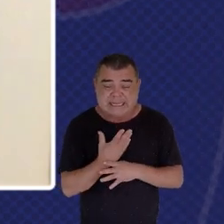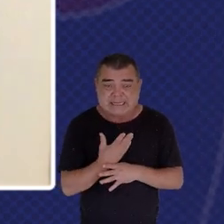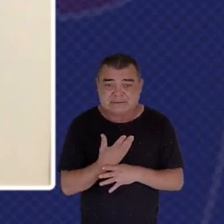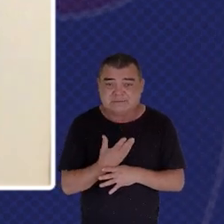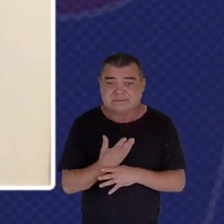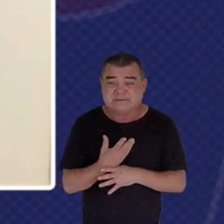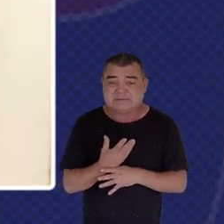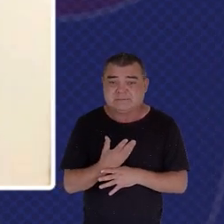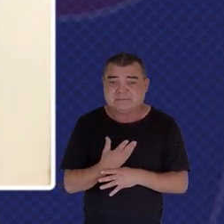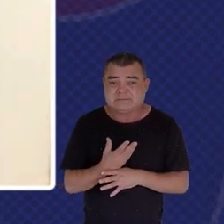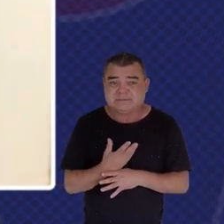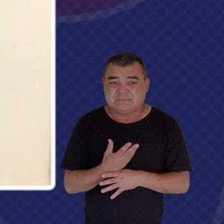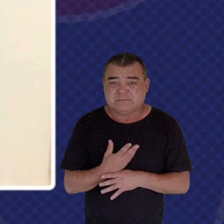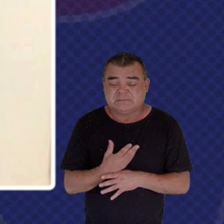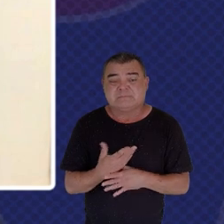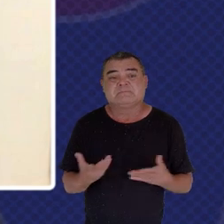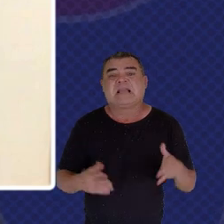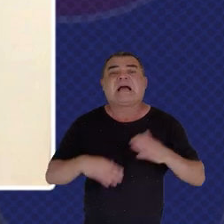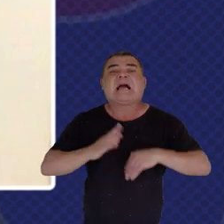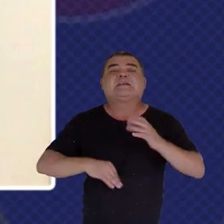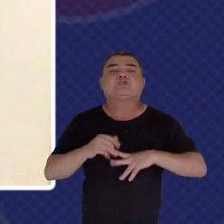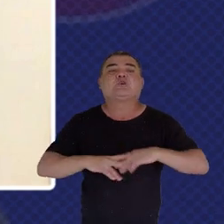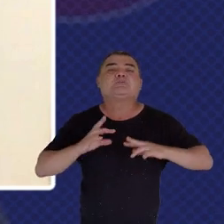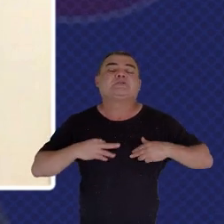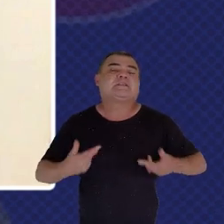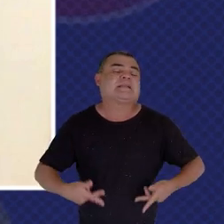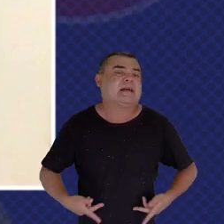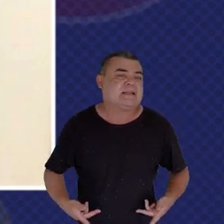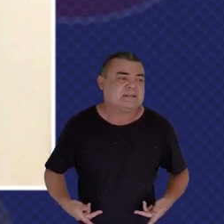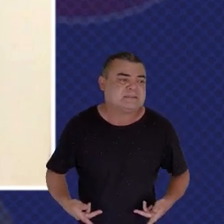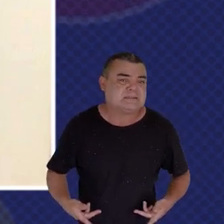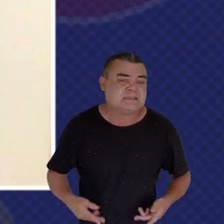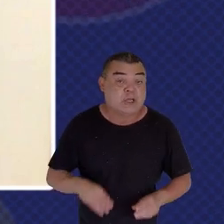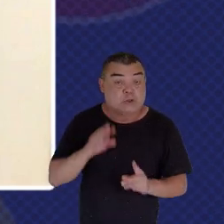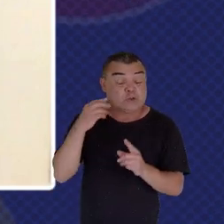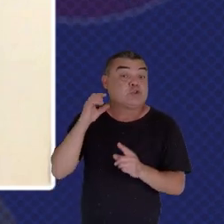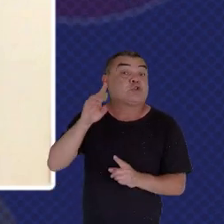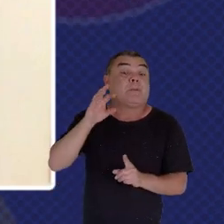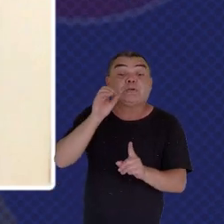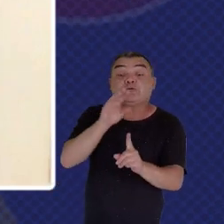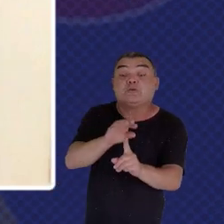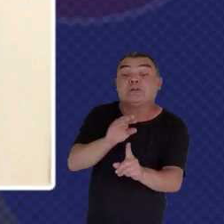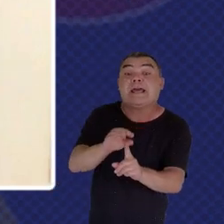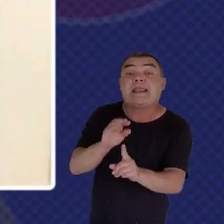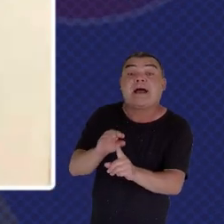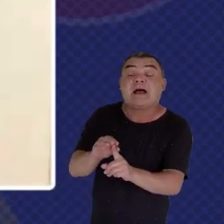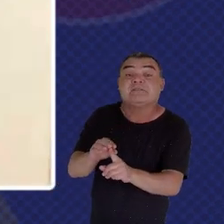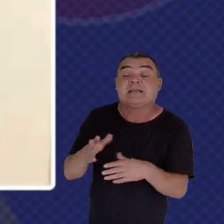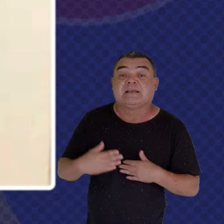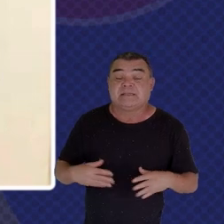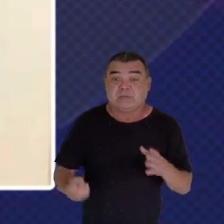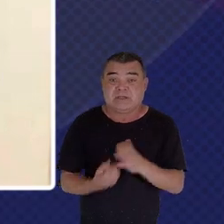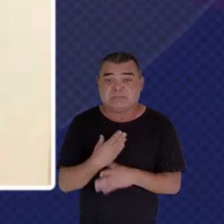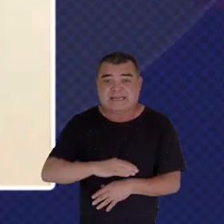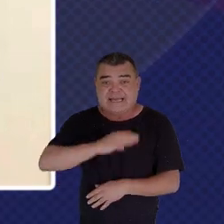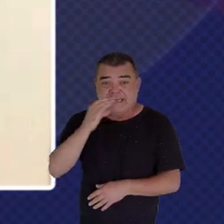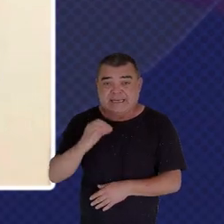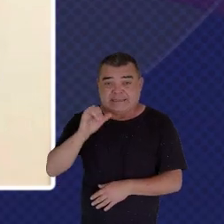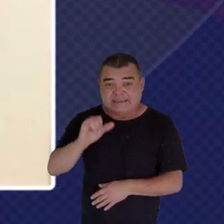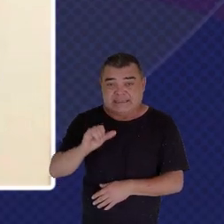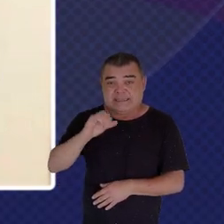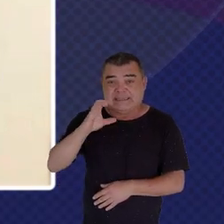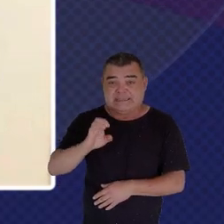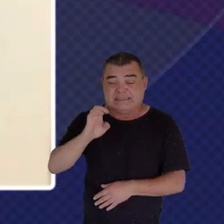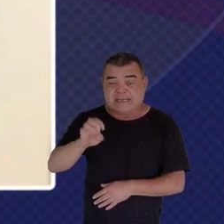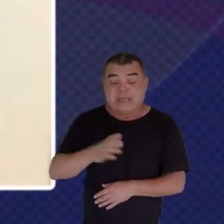so What we did Essentially Was to Create CSEC So I'm Going to Take you On a Little Journey Before